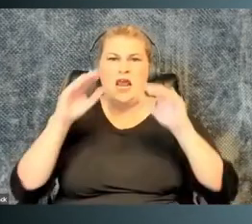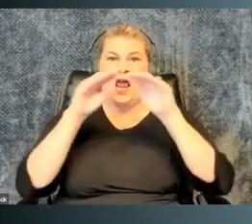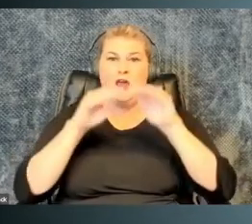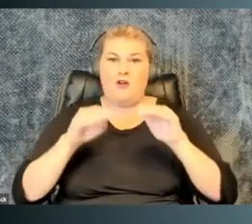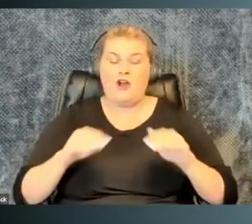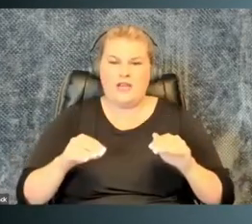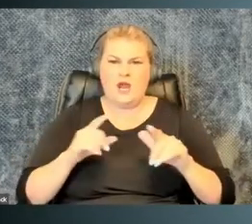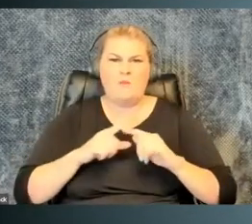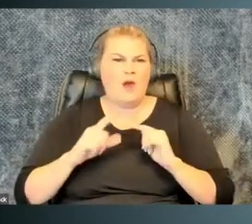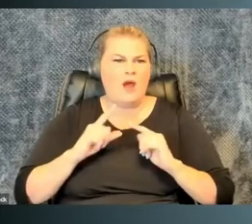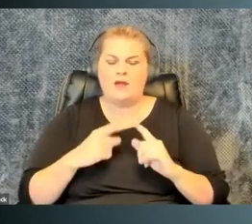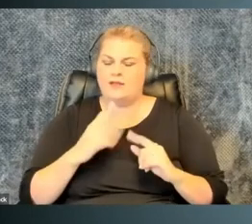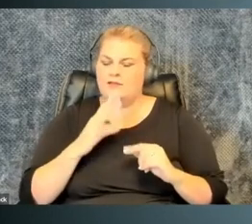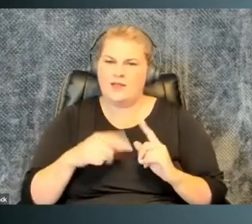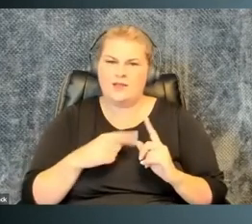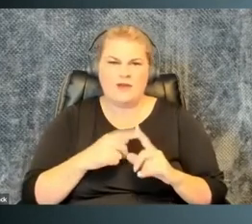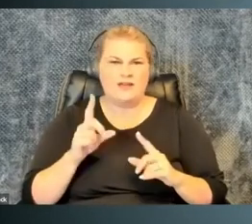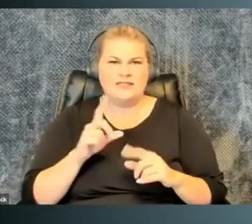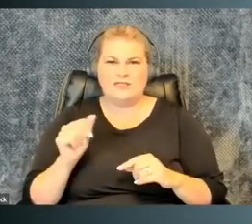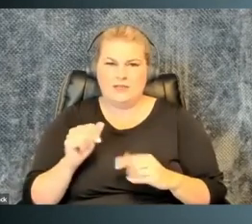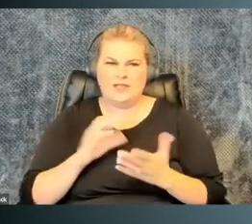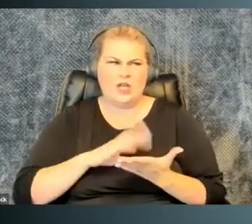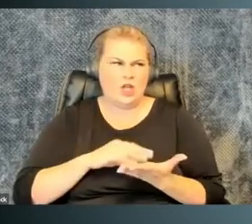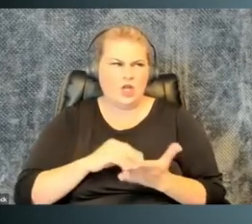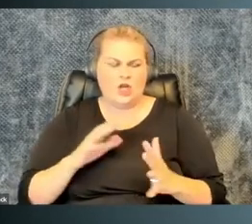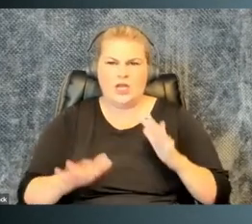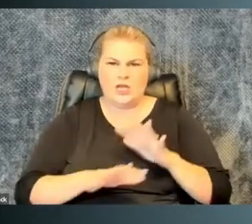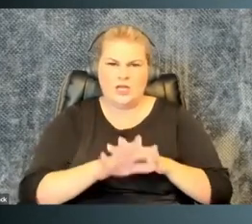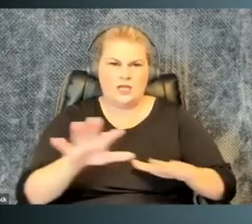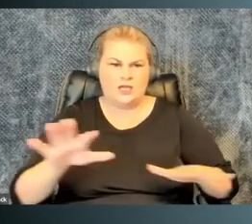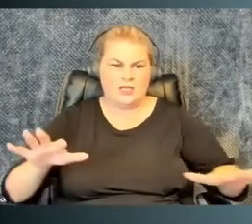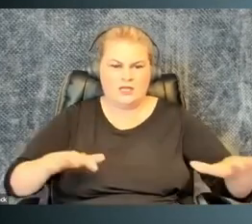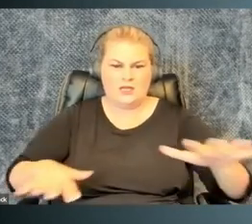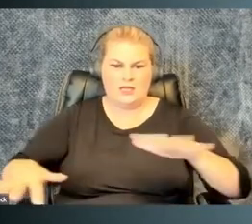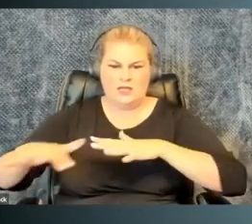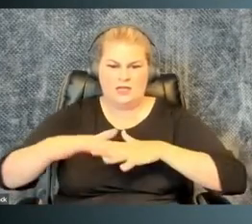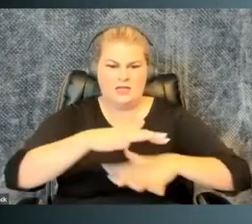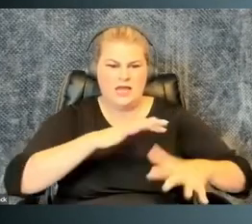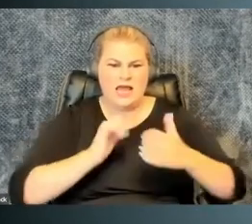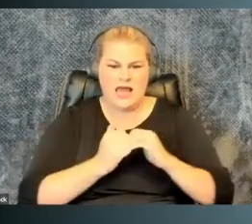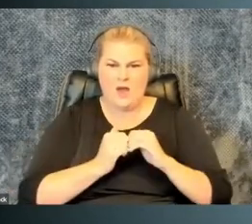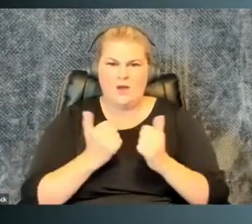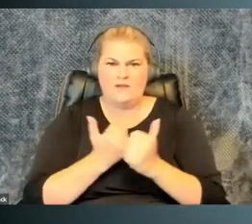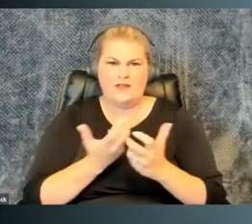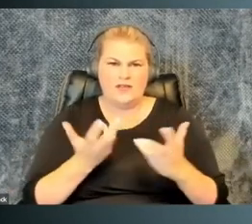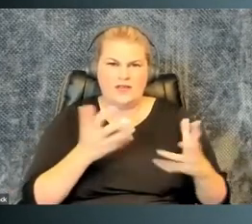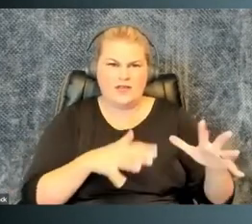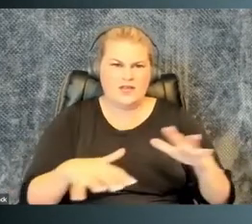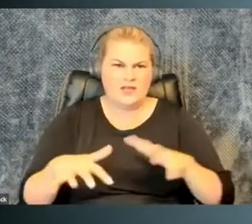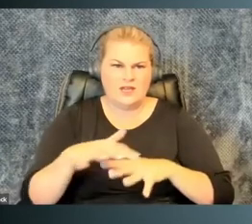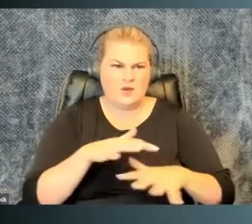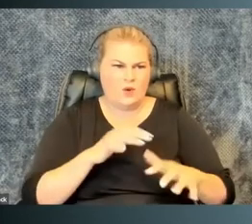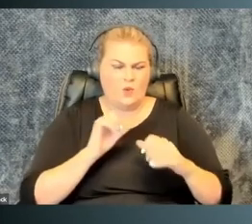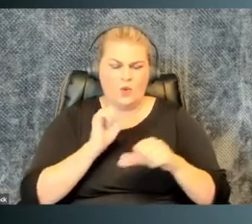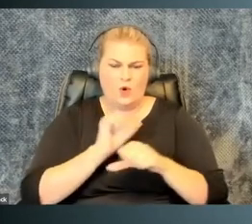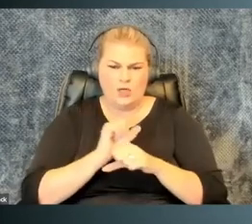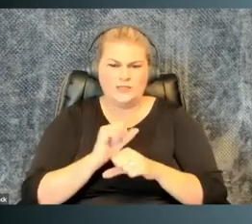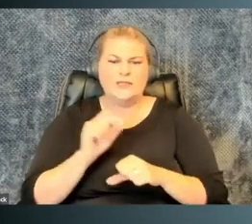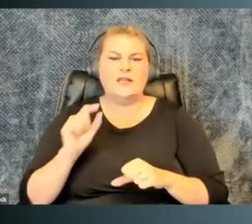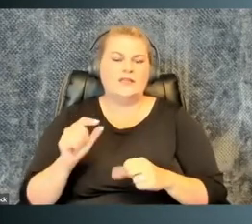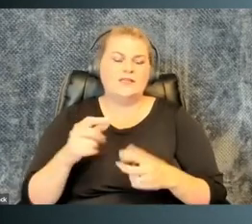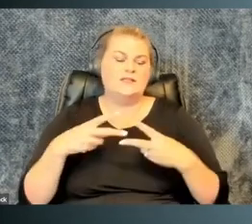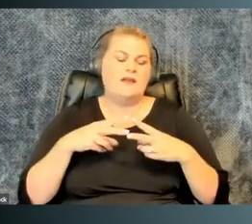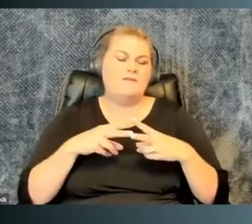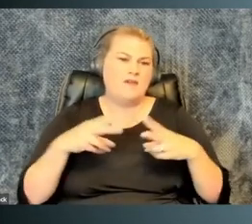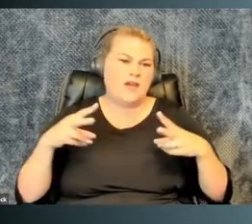or lower to them in a hierarchy. But when it comes to learning the lay of the land in which the land may be